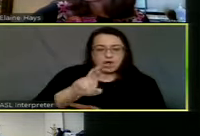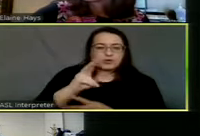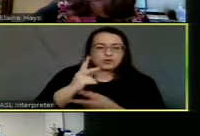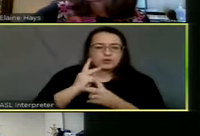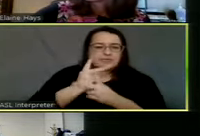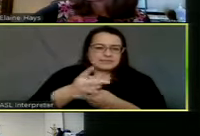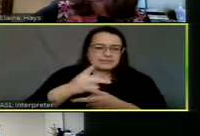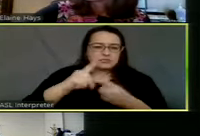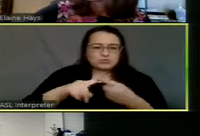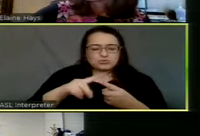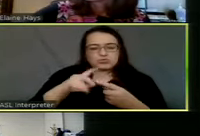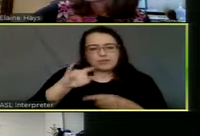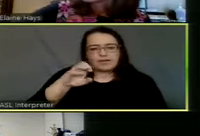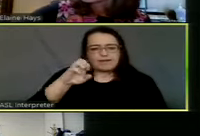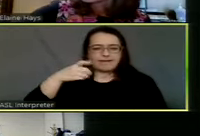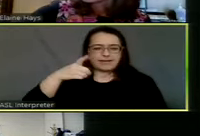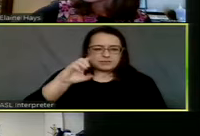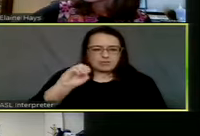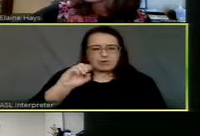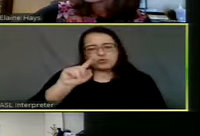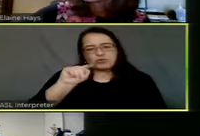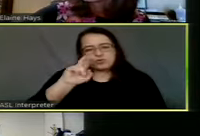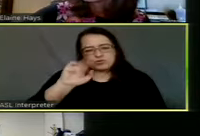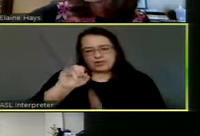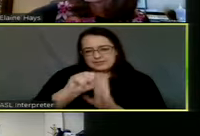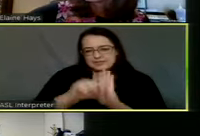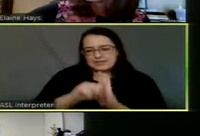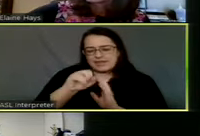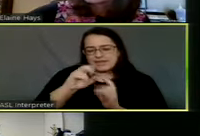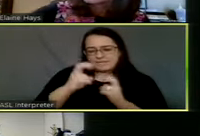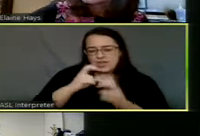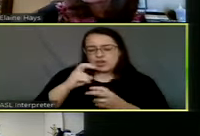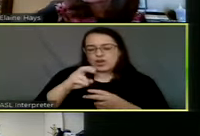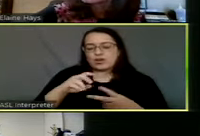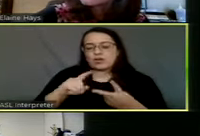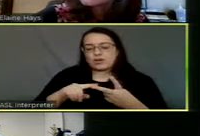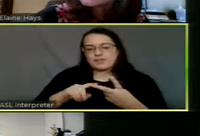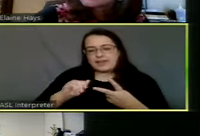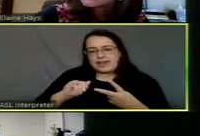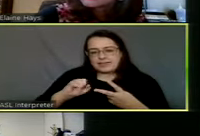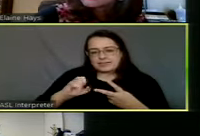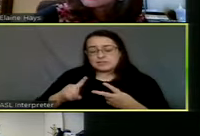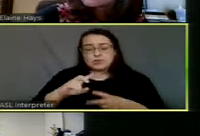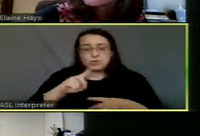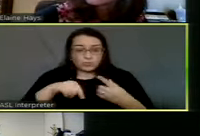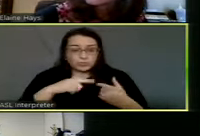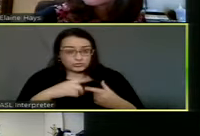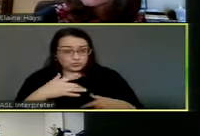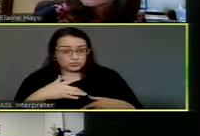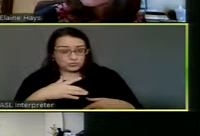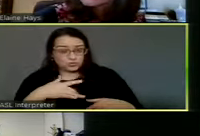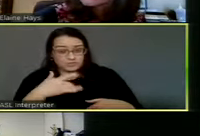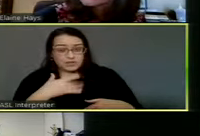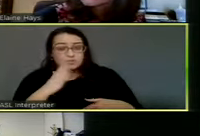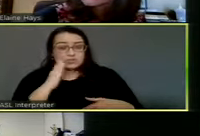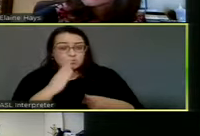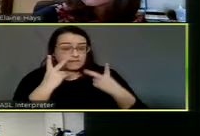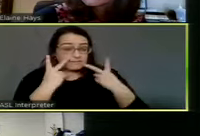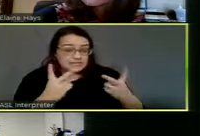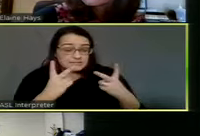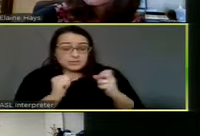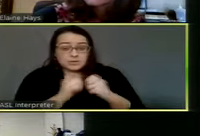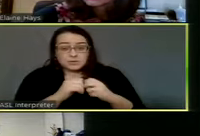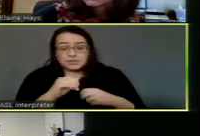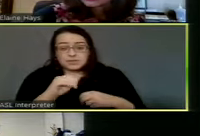the majority of the land. Okay. And, um, when, when do you all anticipate maybe visiting with the, uh,